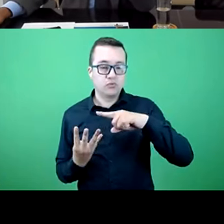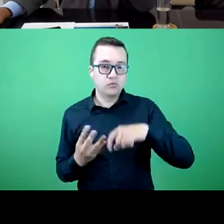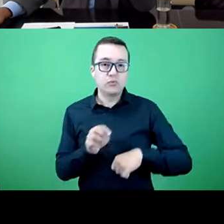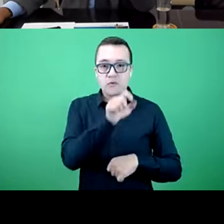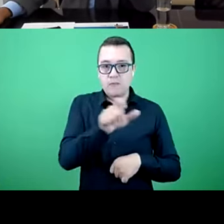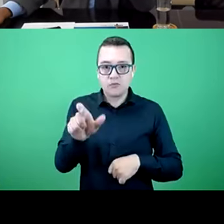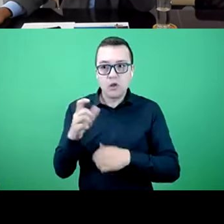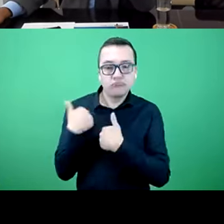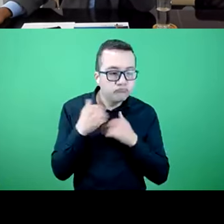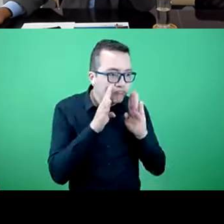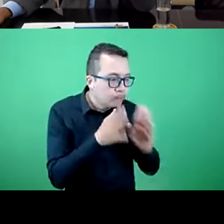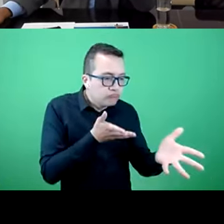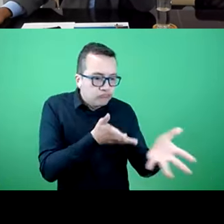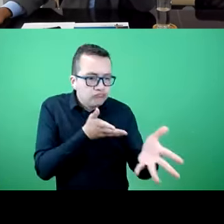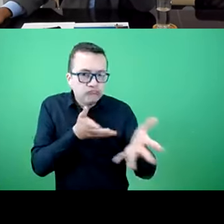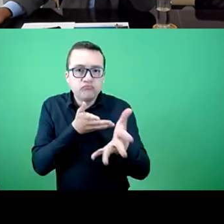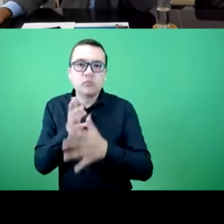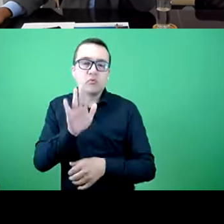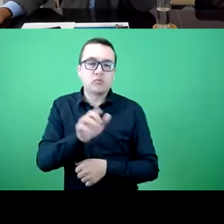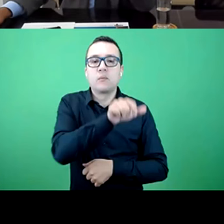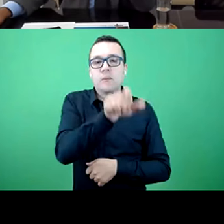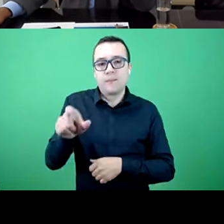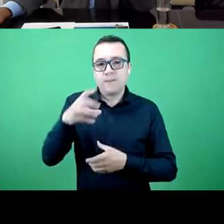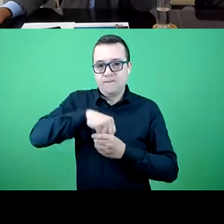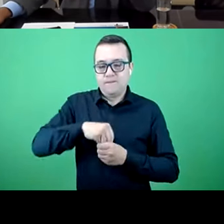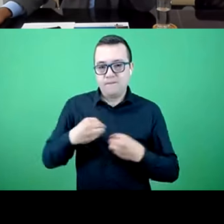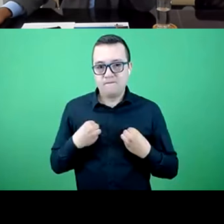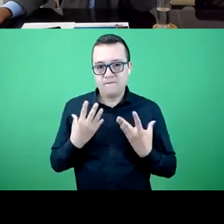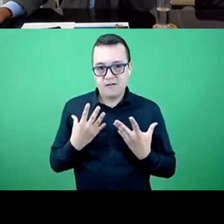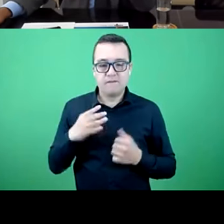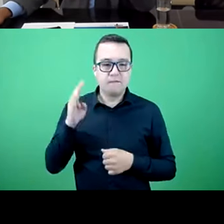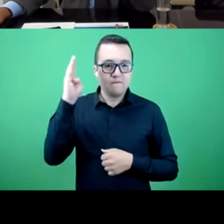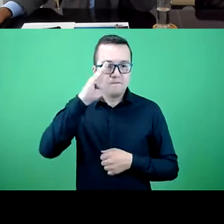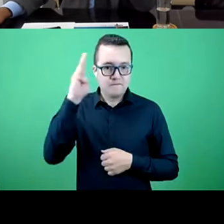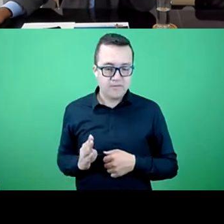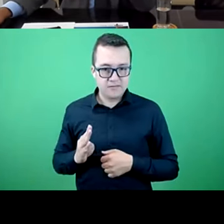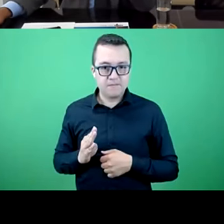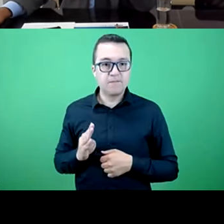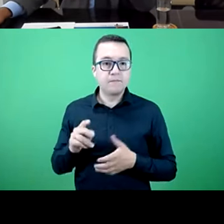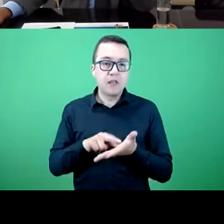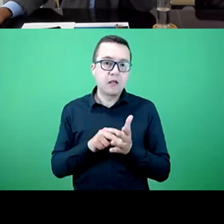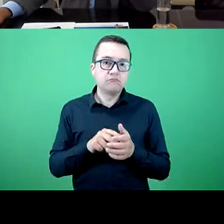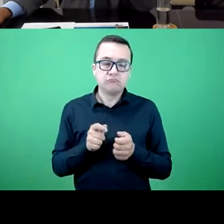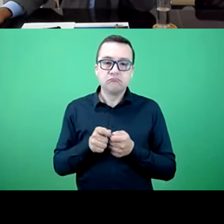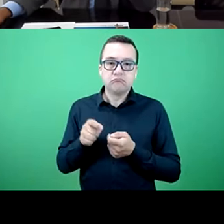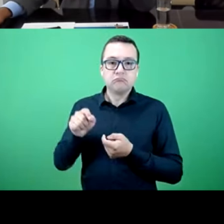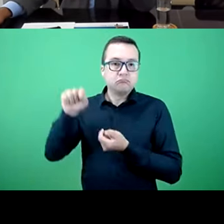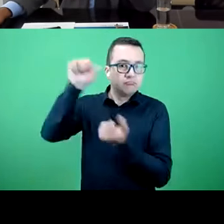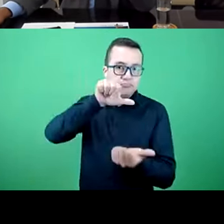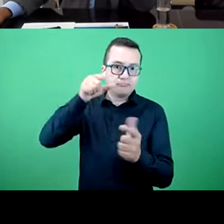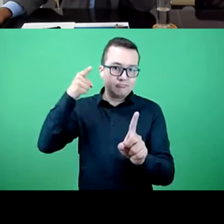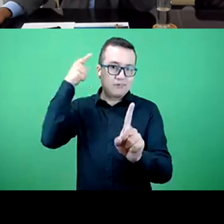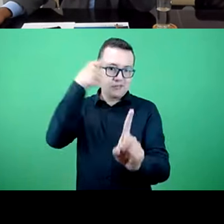for three-fourths of healthcare for the Brazilian population as a whole. There is no